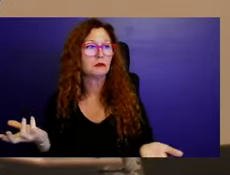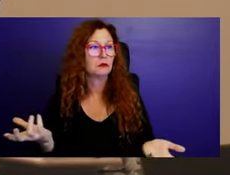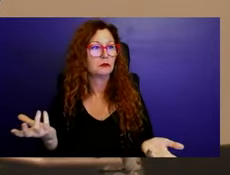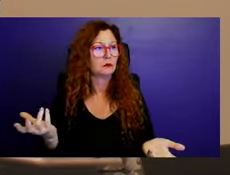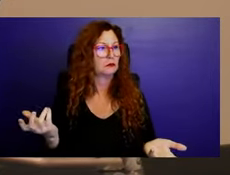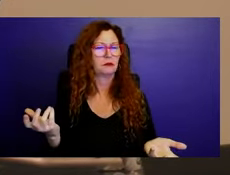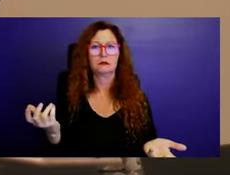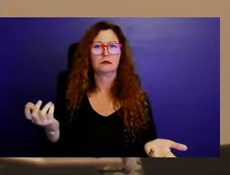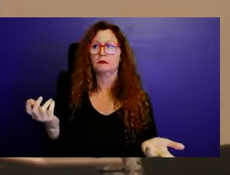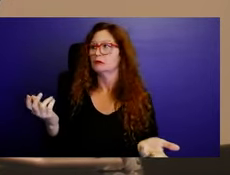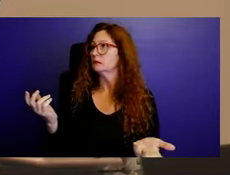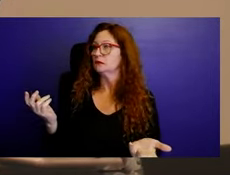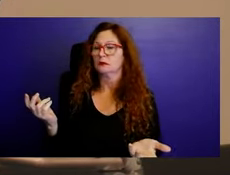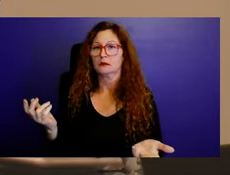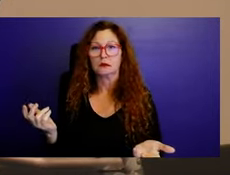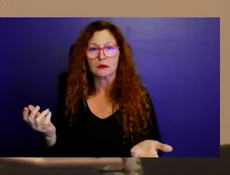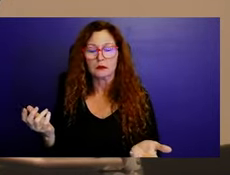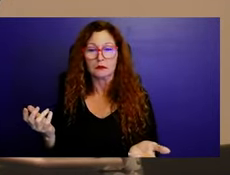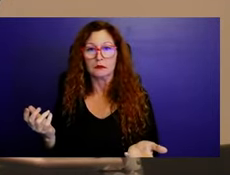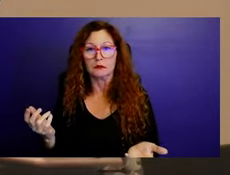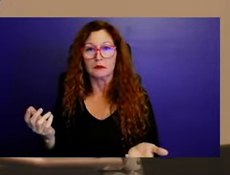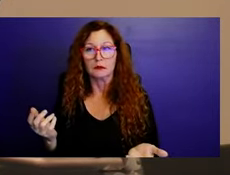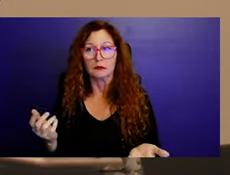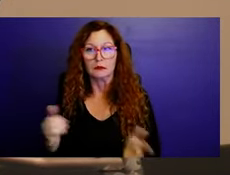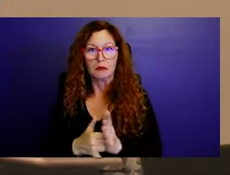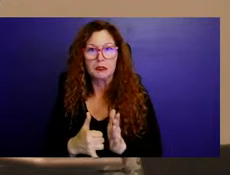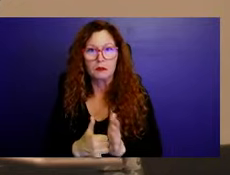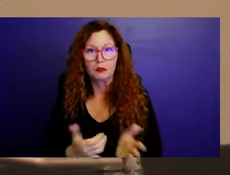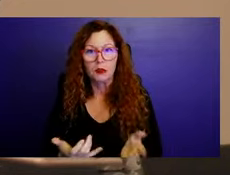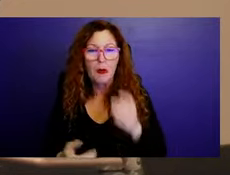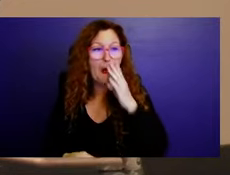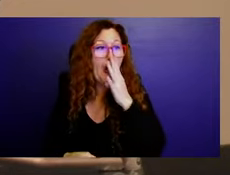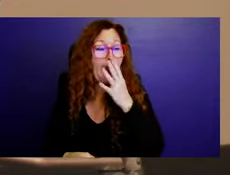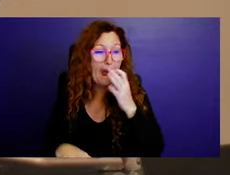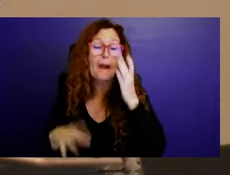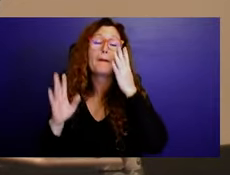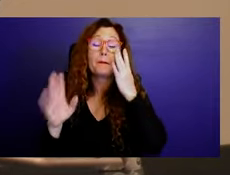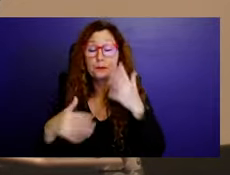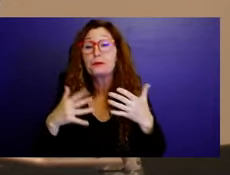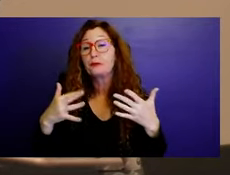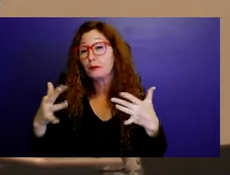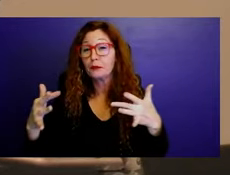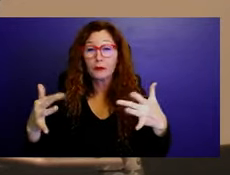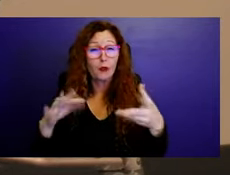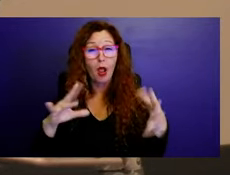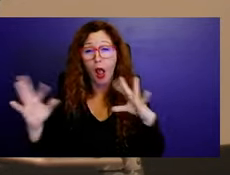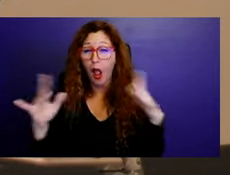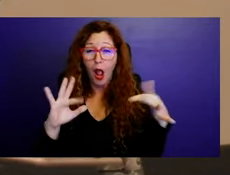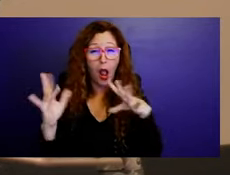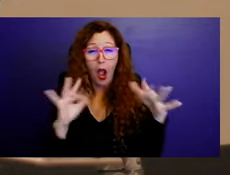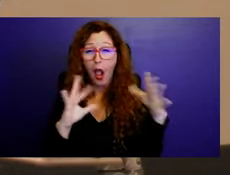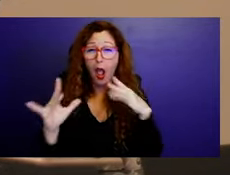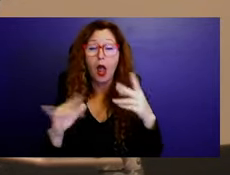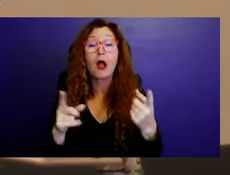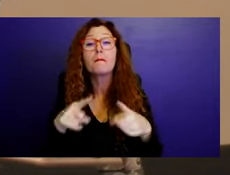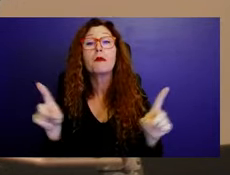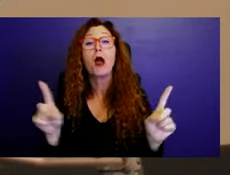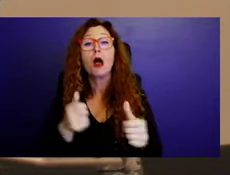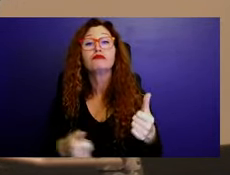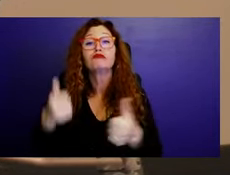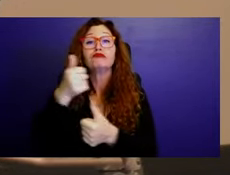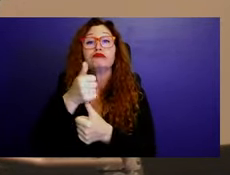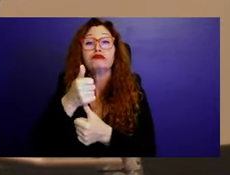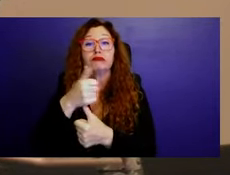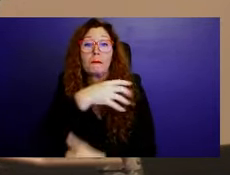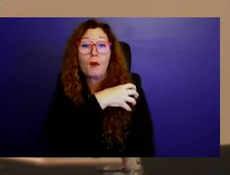another thing that Sergeant finally came in and told the two females to 10-8, dismissed, get out of